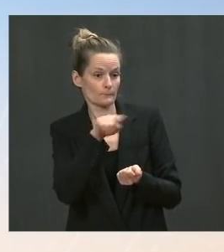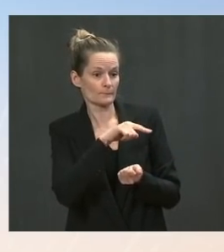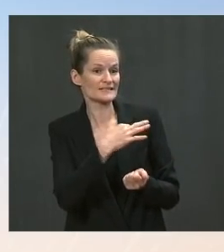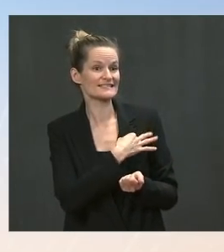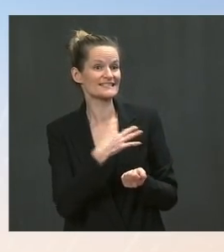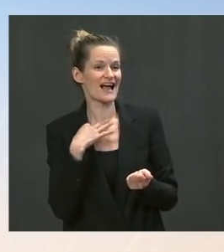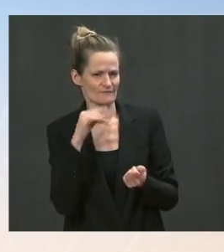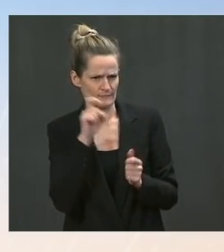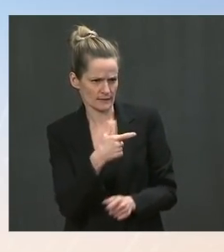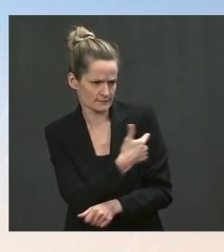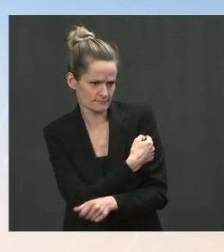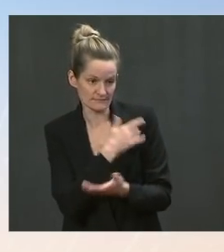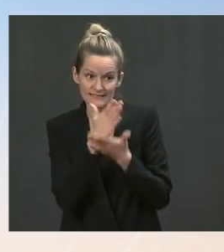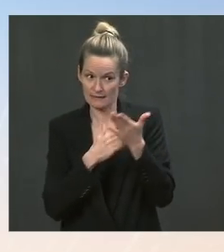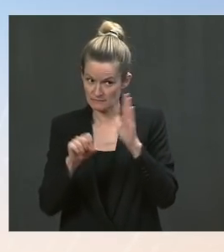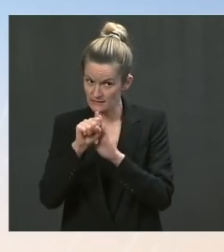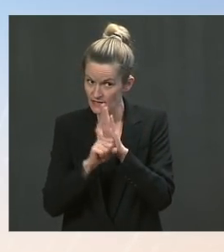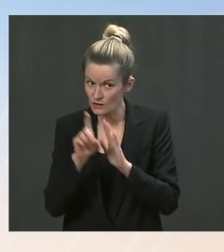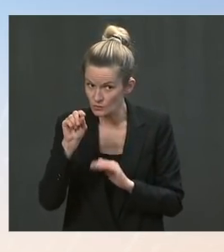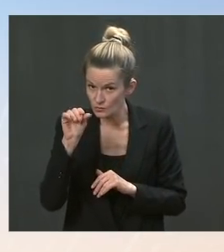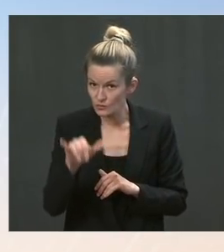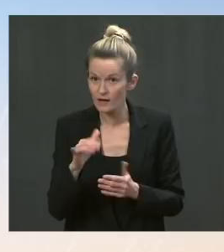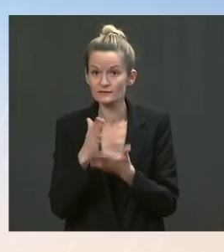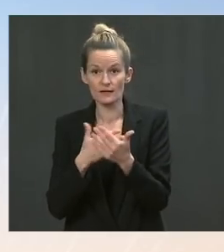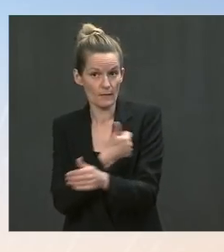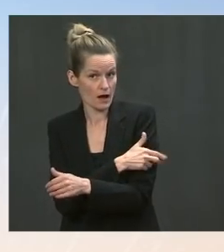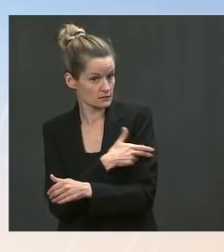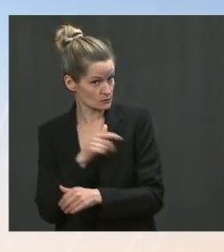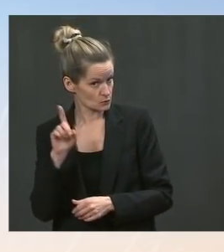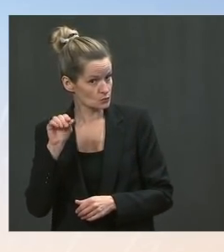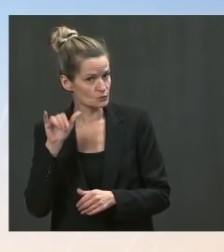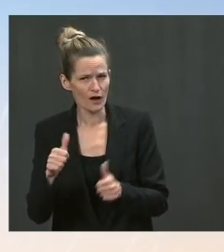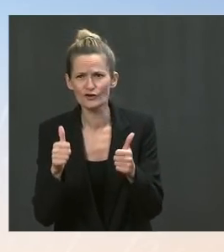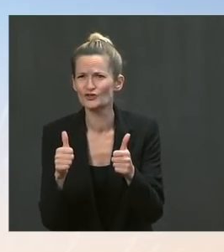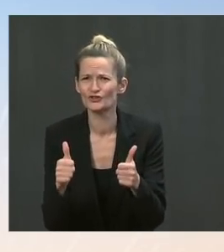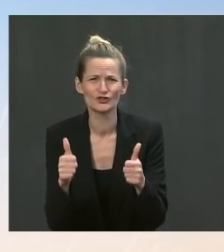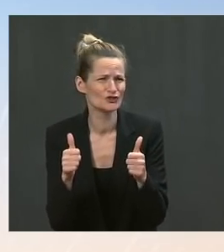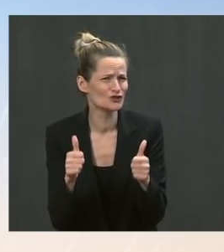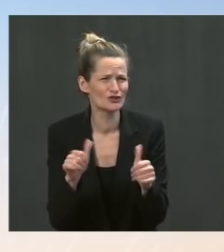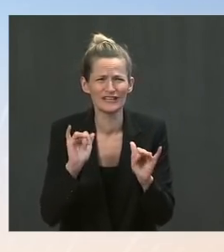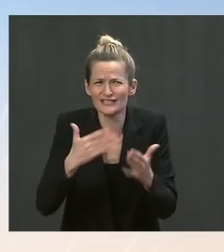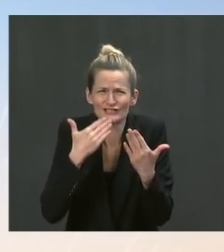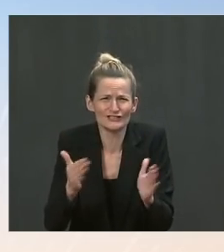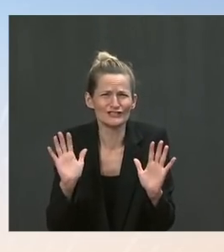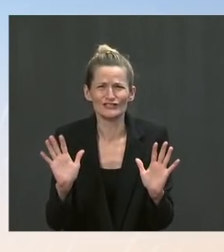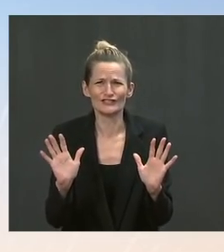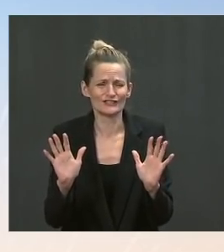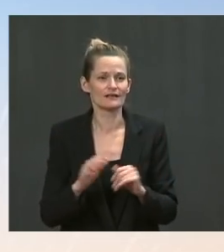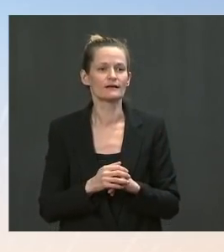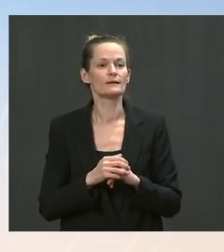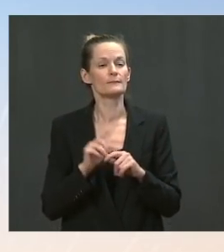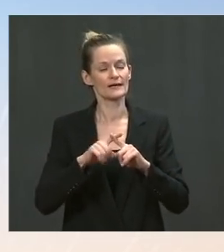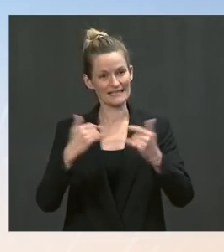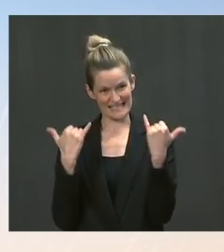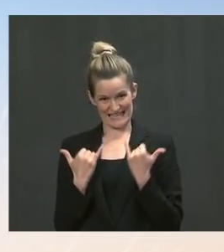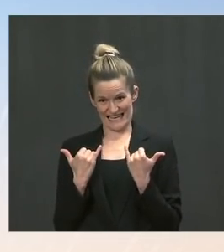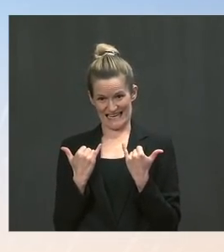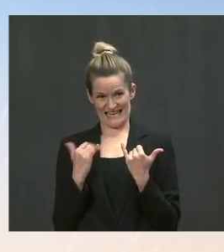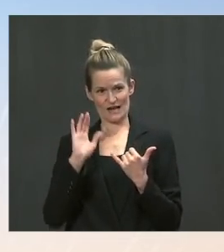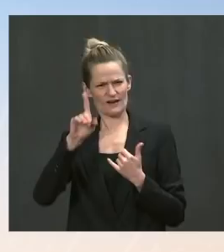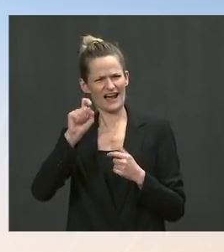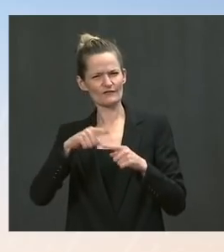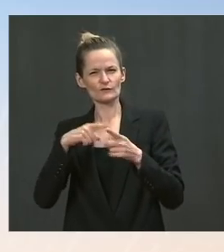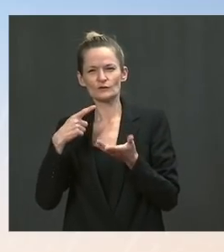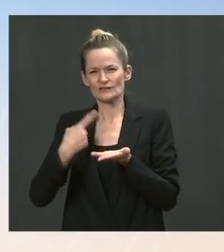providers do that. That's a positive step. And as noted in some of the reporting, that's an area of early discussion. But again, early,